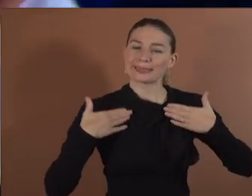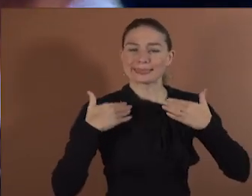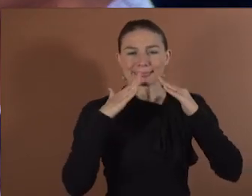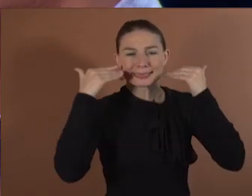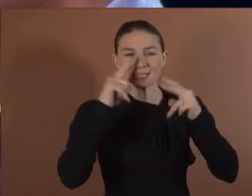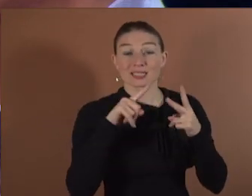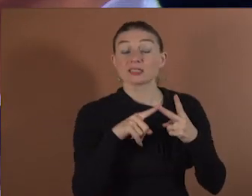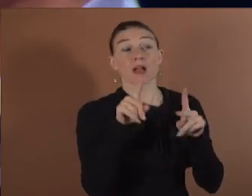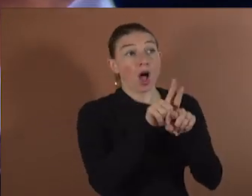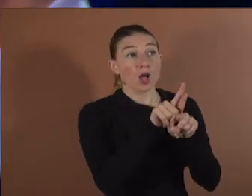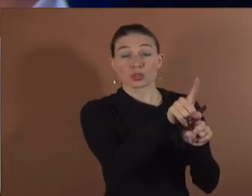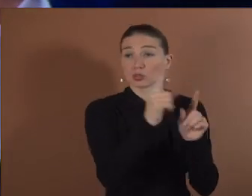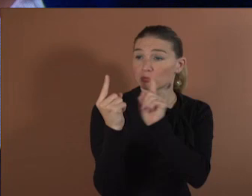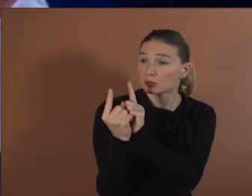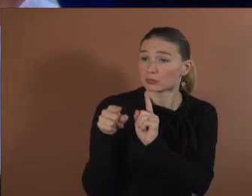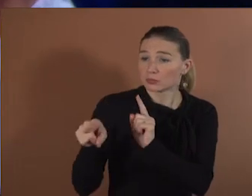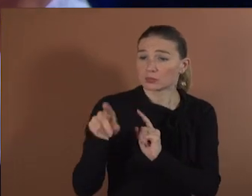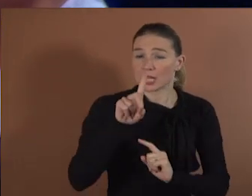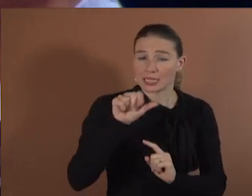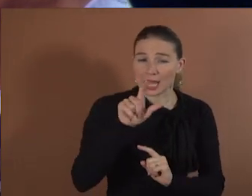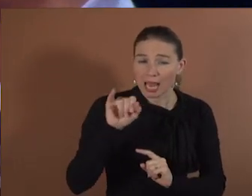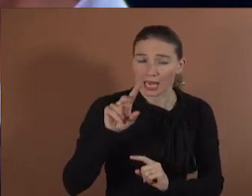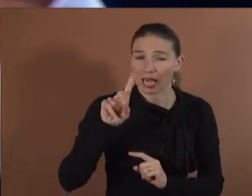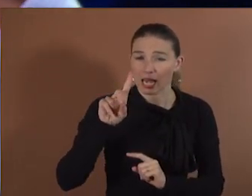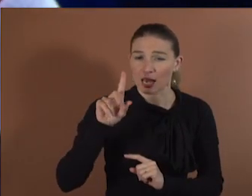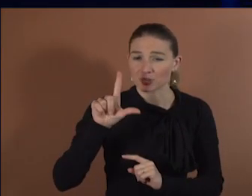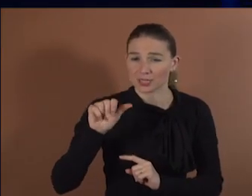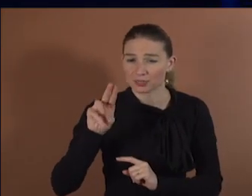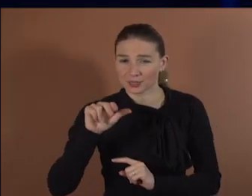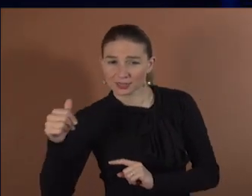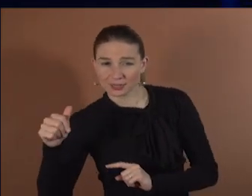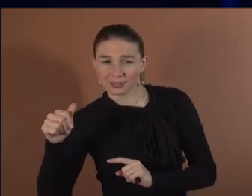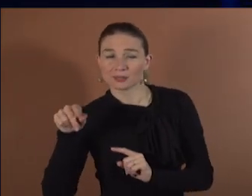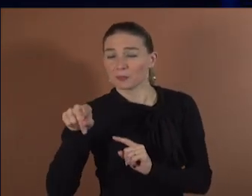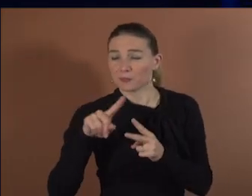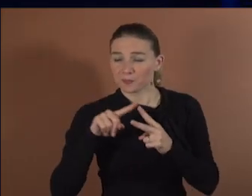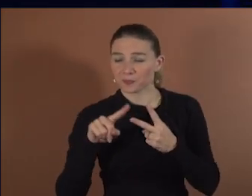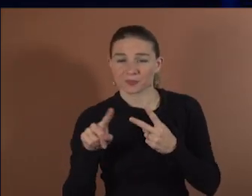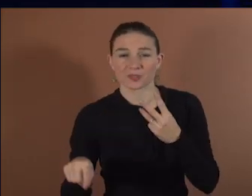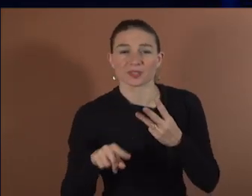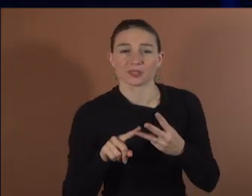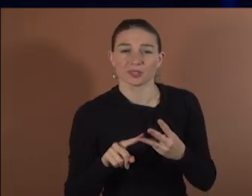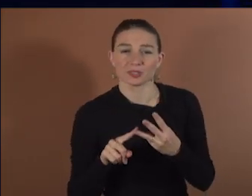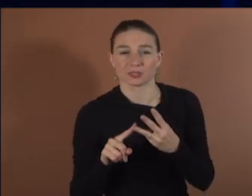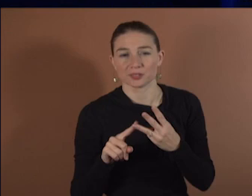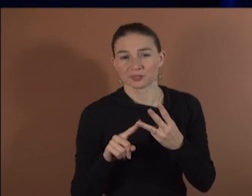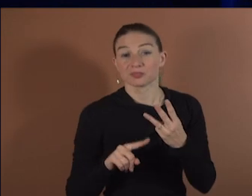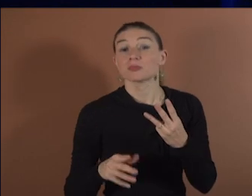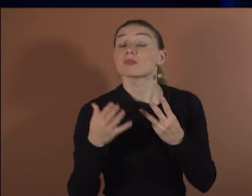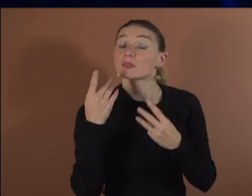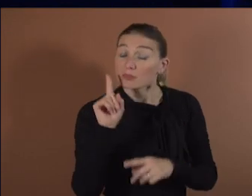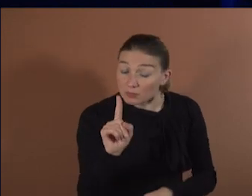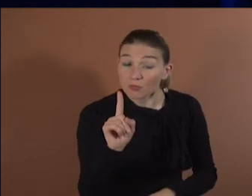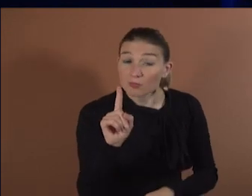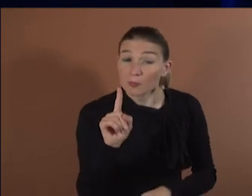even makes beautiful photographs of the Himalayas. But most important for us is the case that he was called